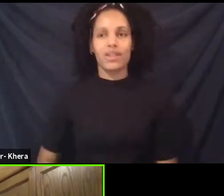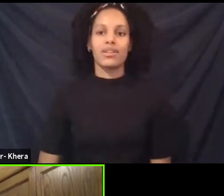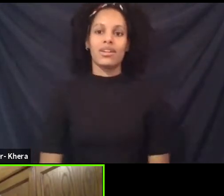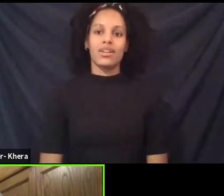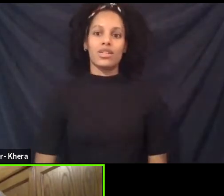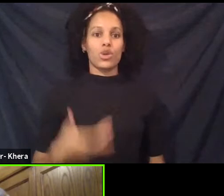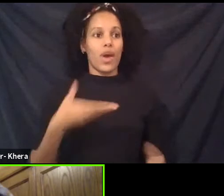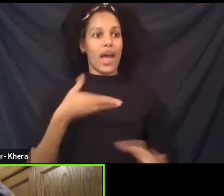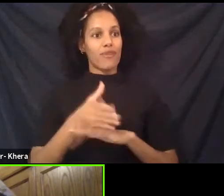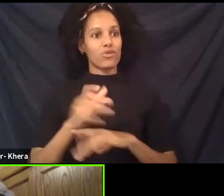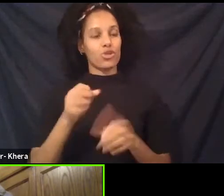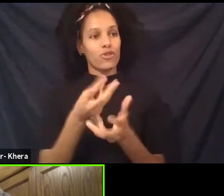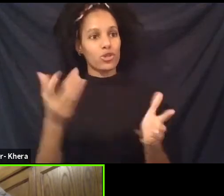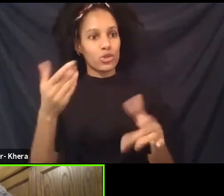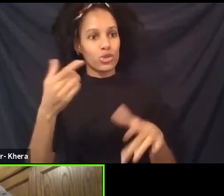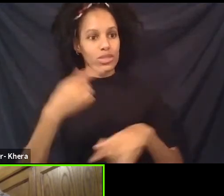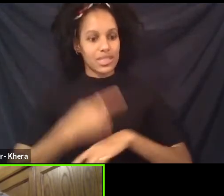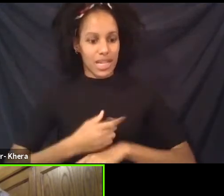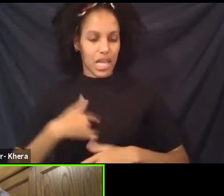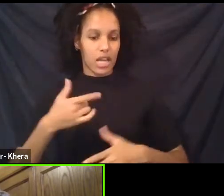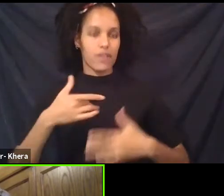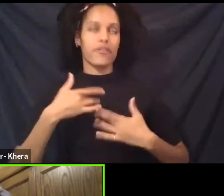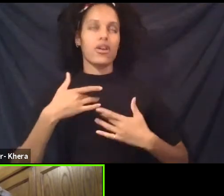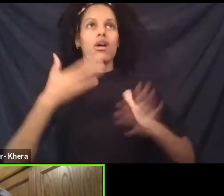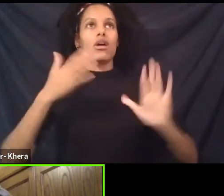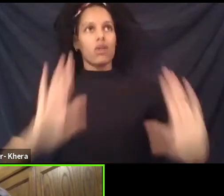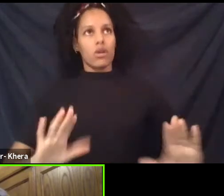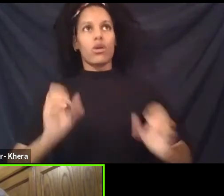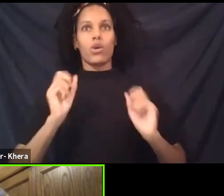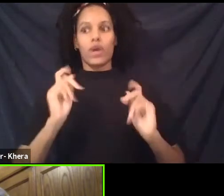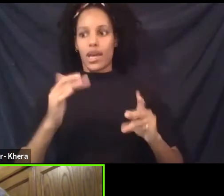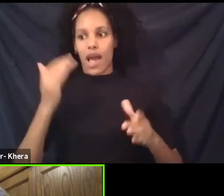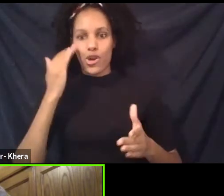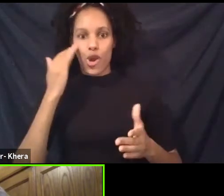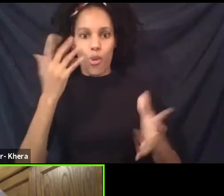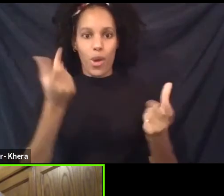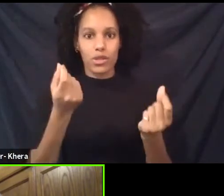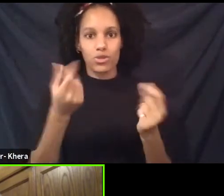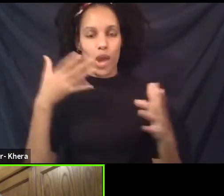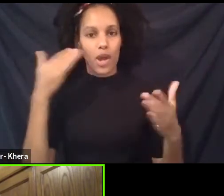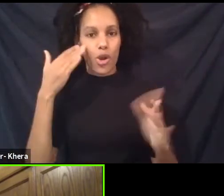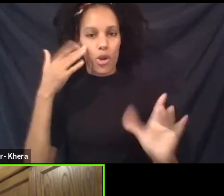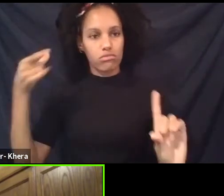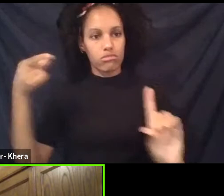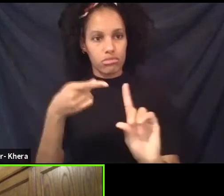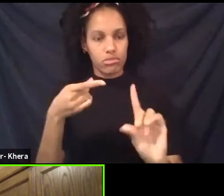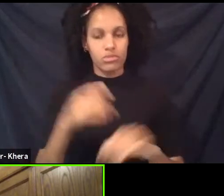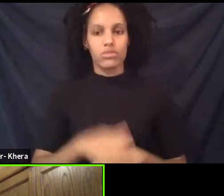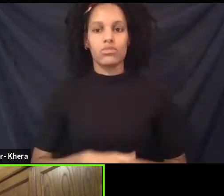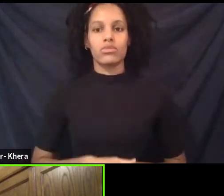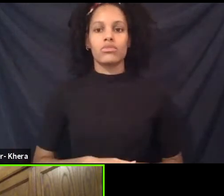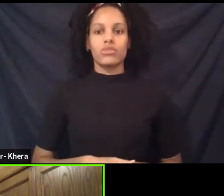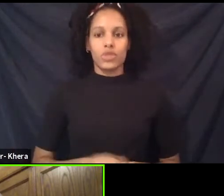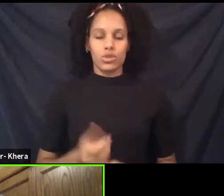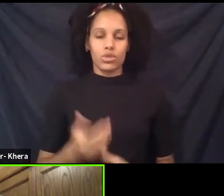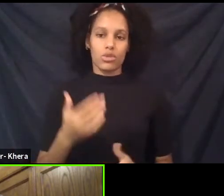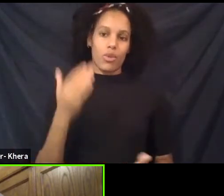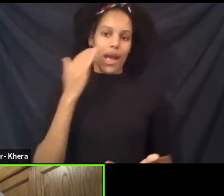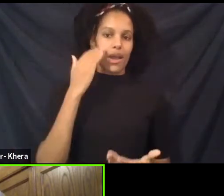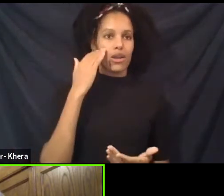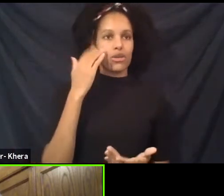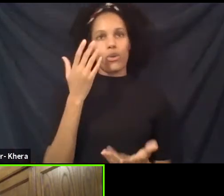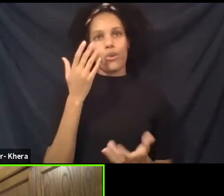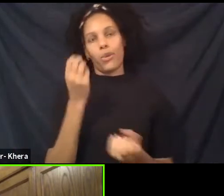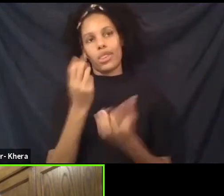finally find my breath again, because, you know, I mean, in all the situation, we all have been stripped of our live theater